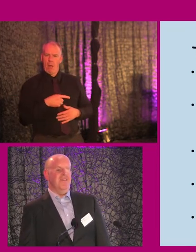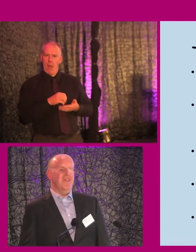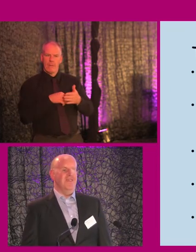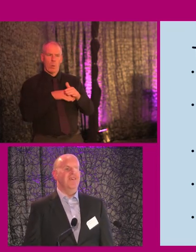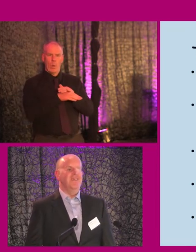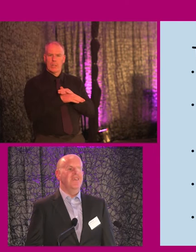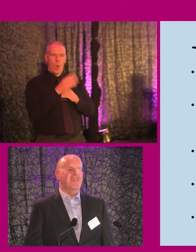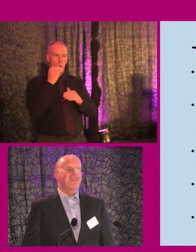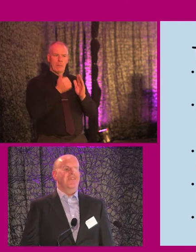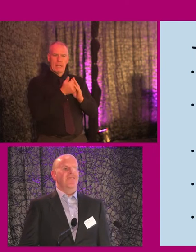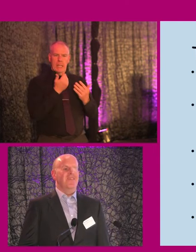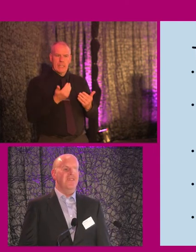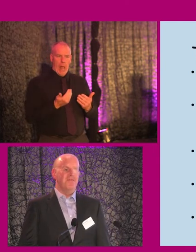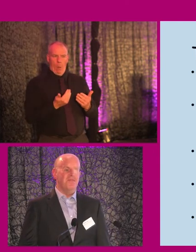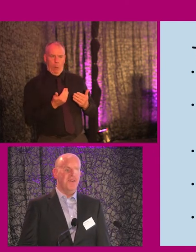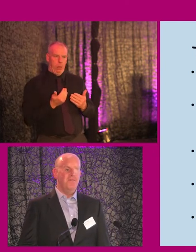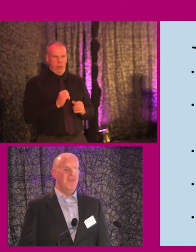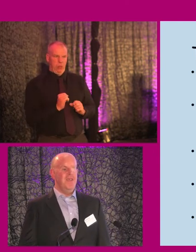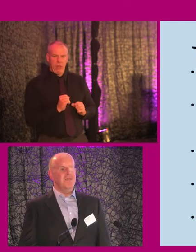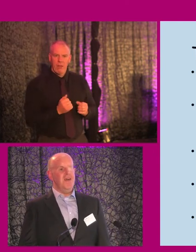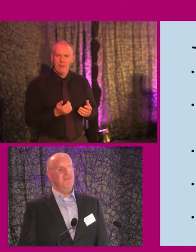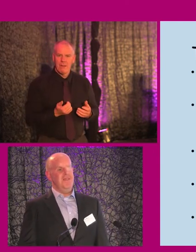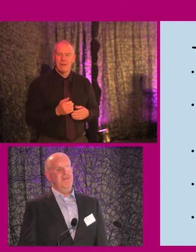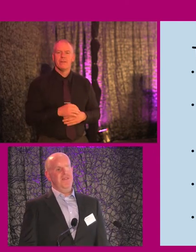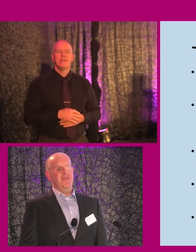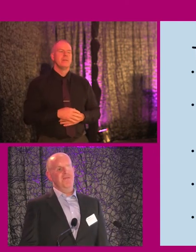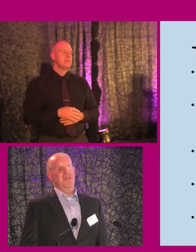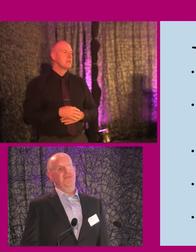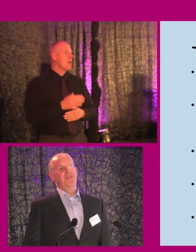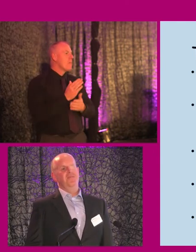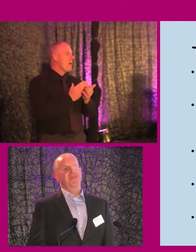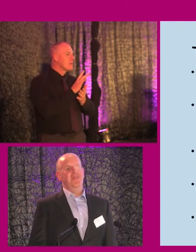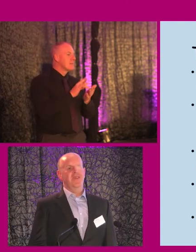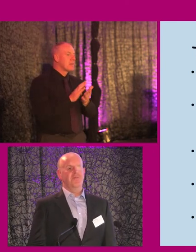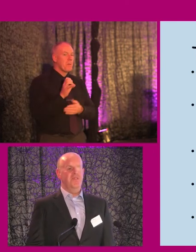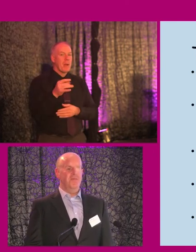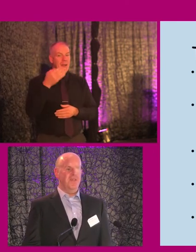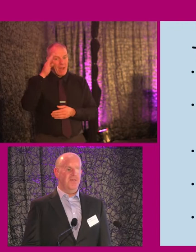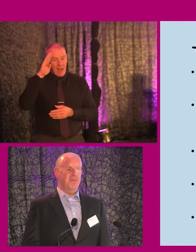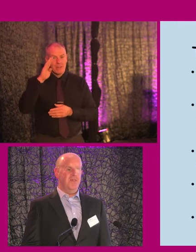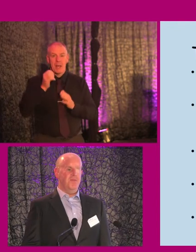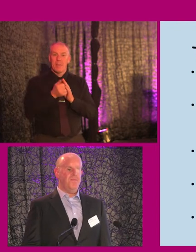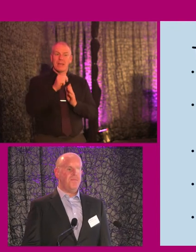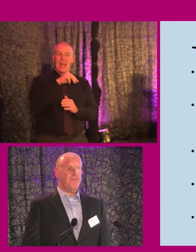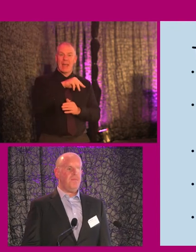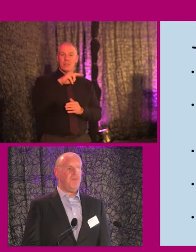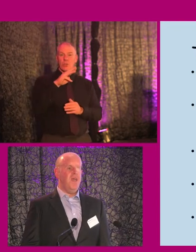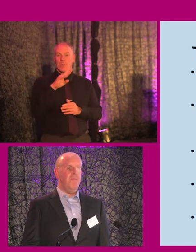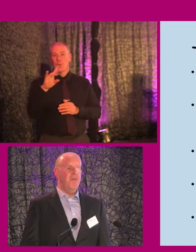particularly well designed these days, and I never did do that before. So elements of the central bank of Ireland building, the NWQ building, which I'm talking about,